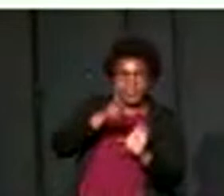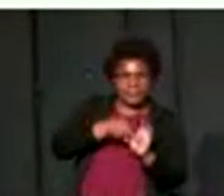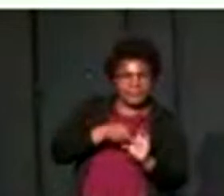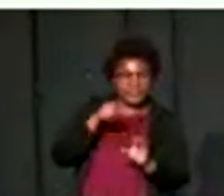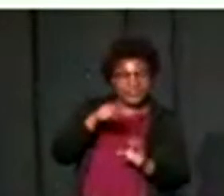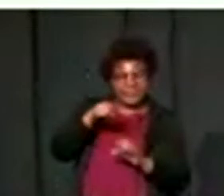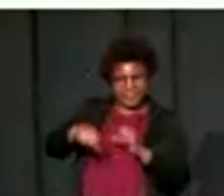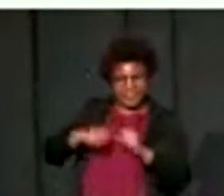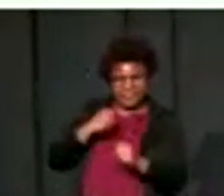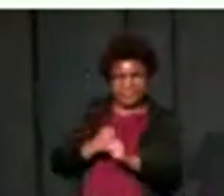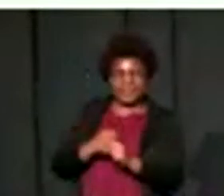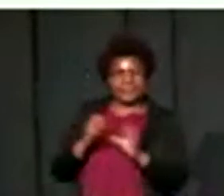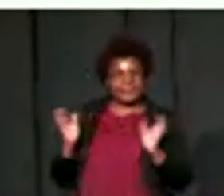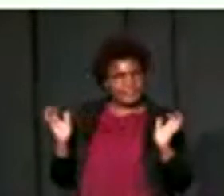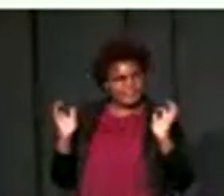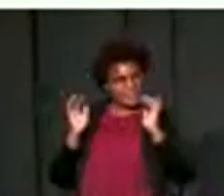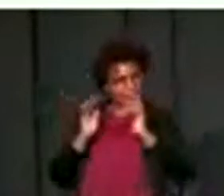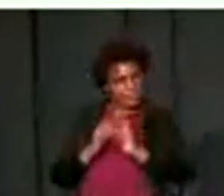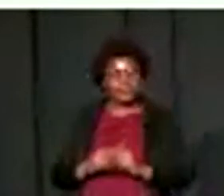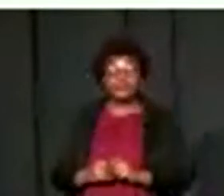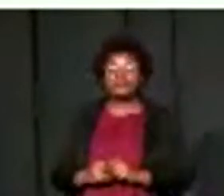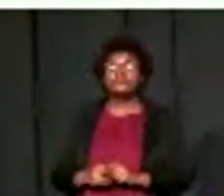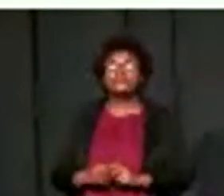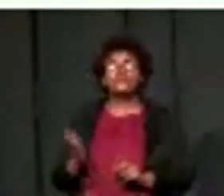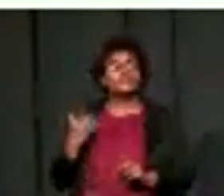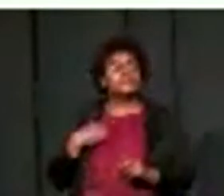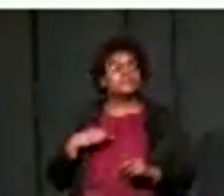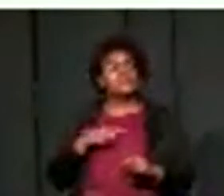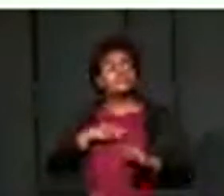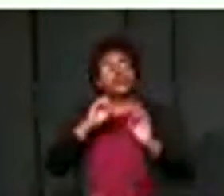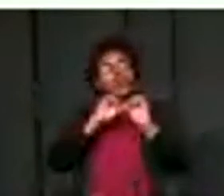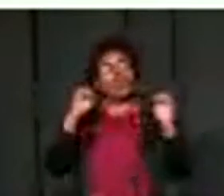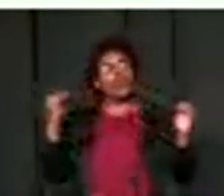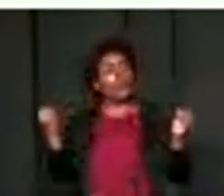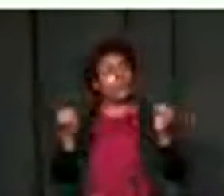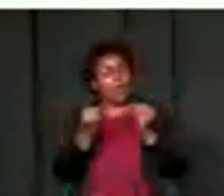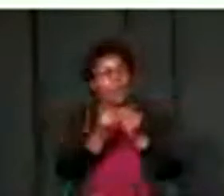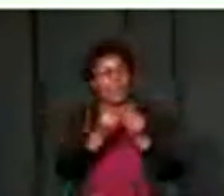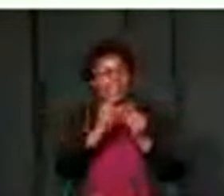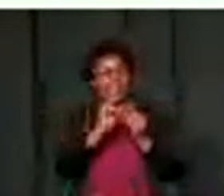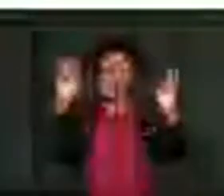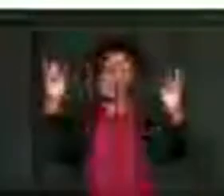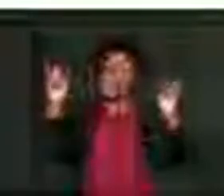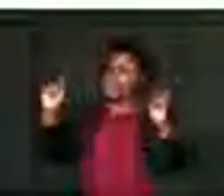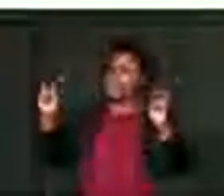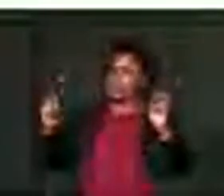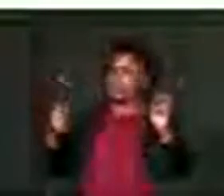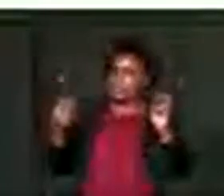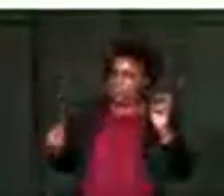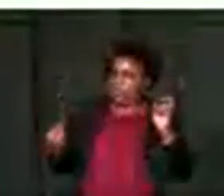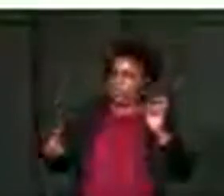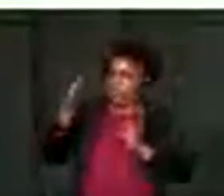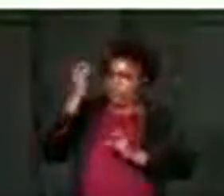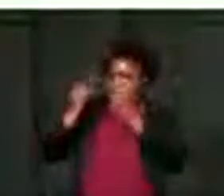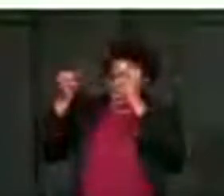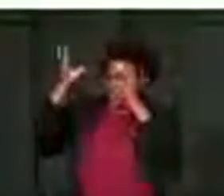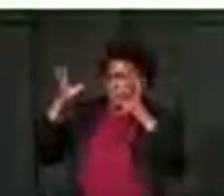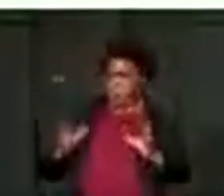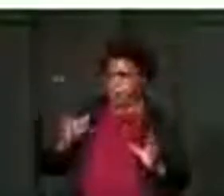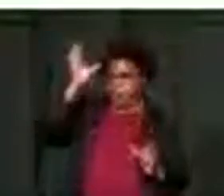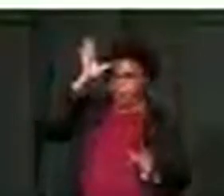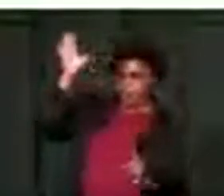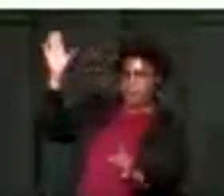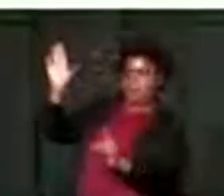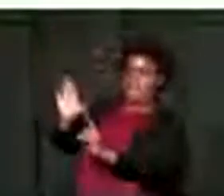year's Lekotla. We had organized this Lekotla under the theme, Equipping Learners with Knowledge and Skills for a Changing World